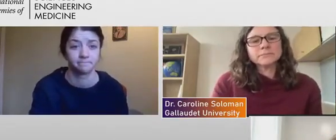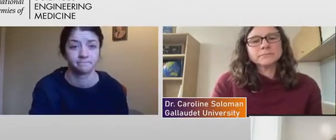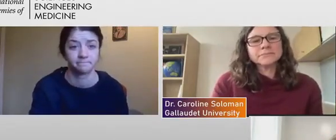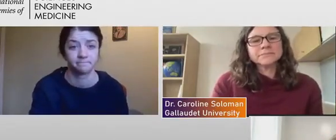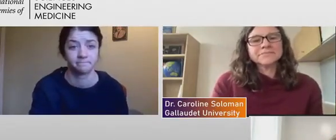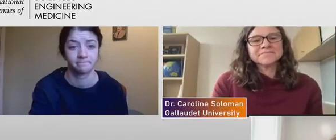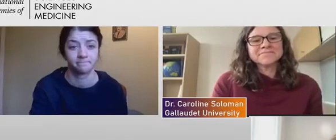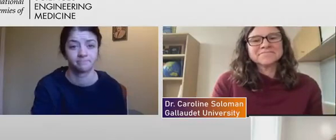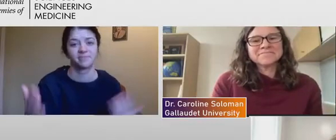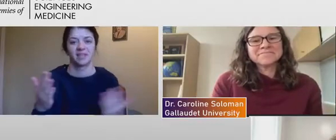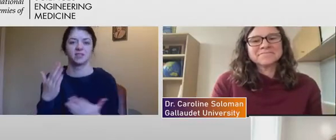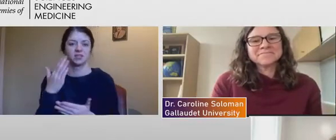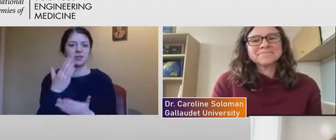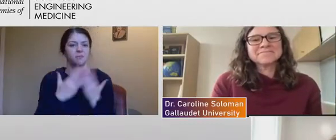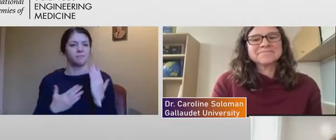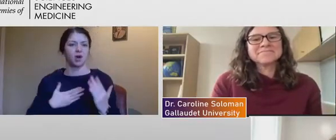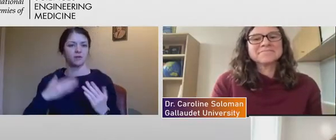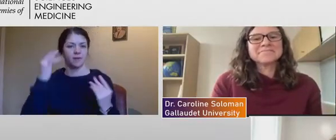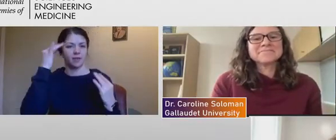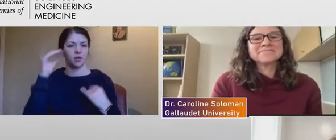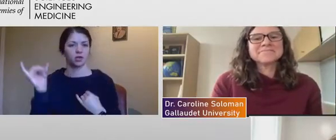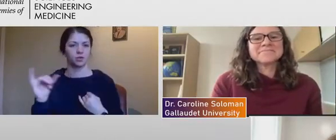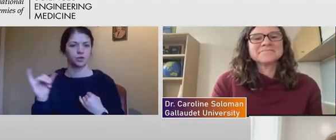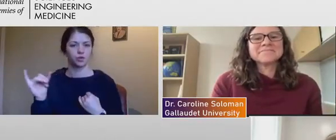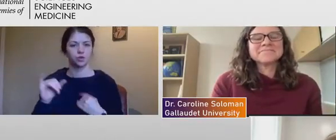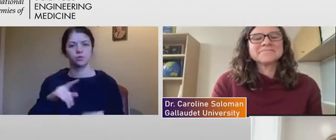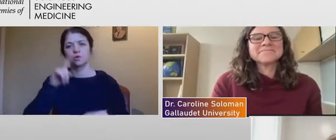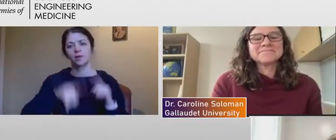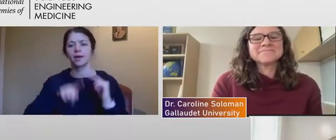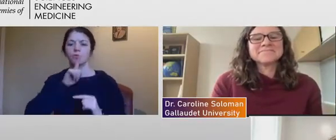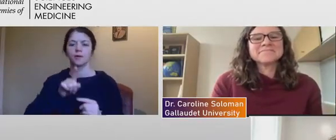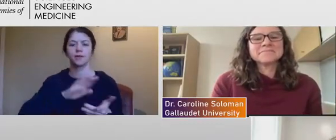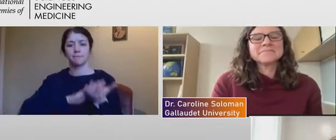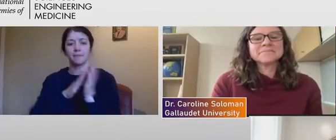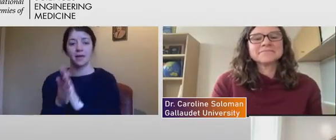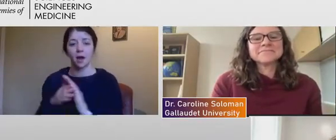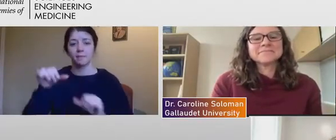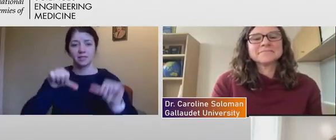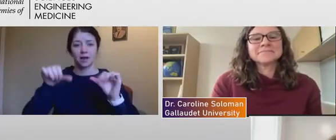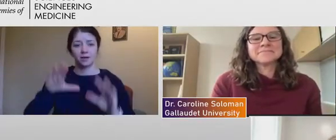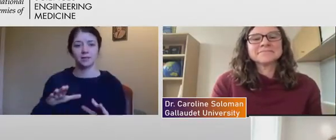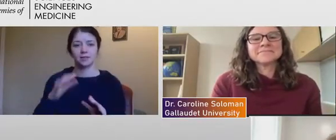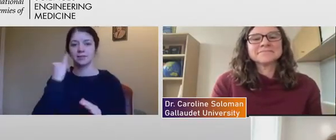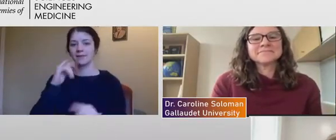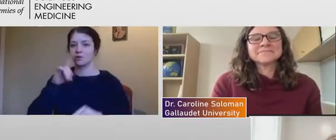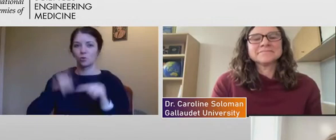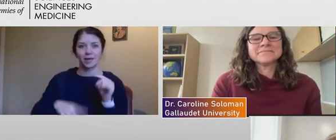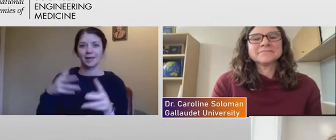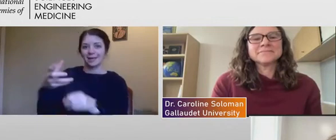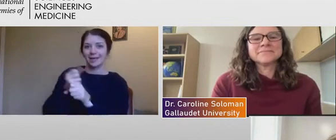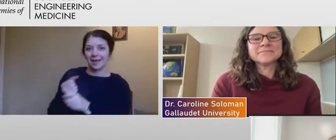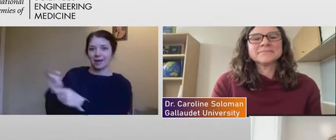I guess part of my thought too is you can't really become a scientist unless you can get a grant and maintain grass.